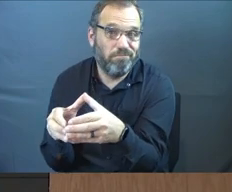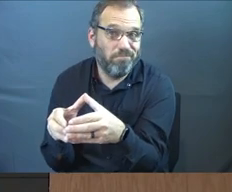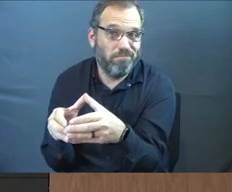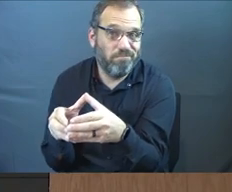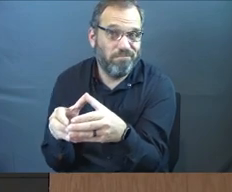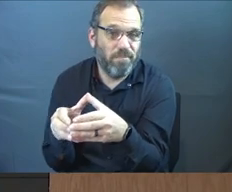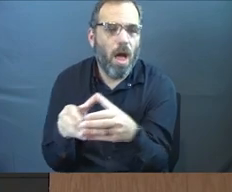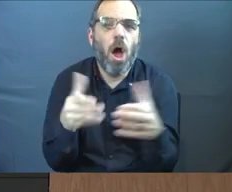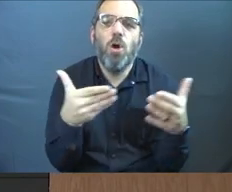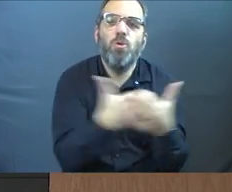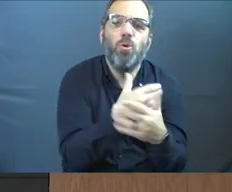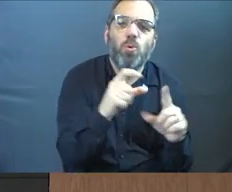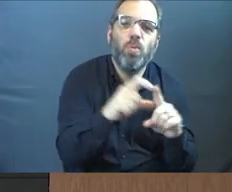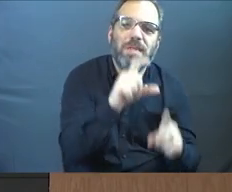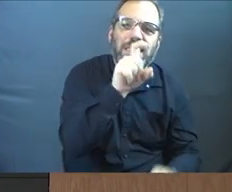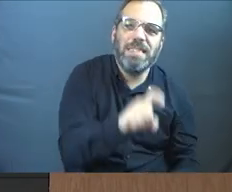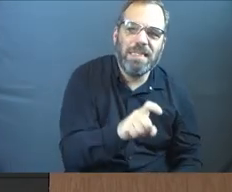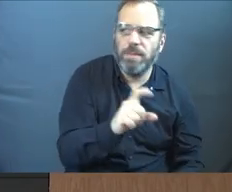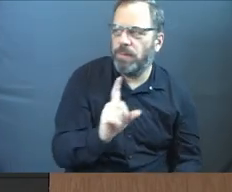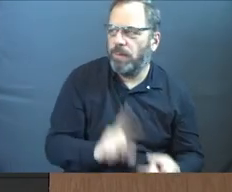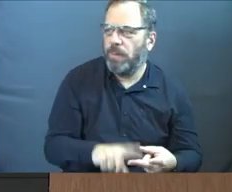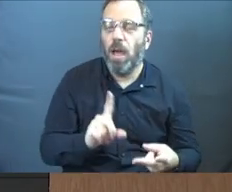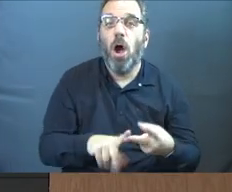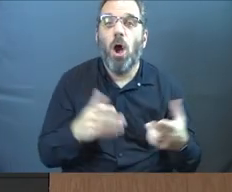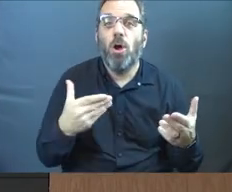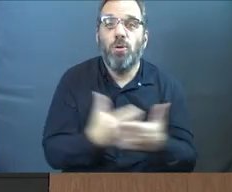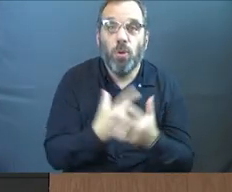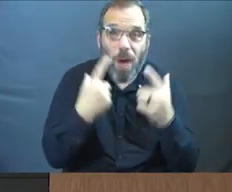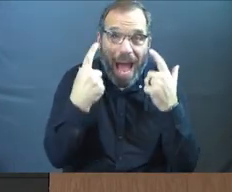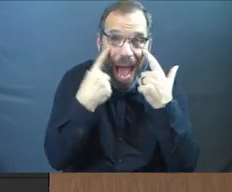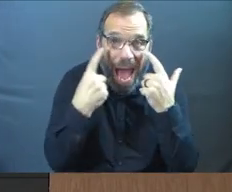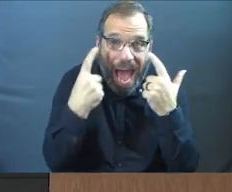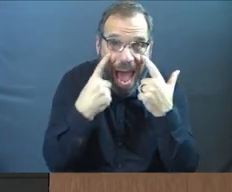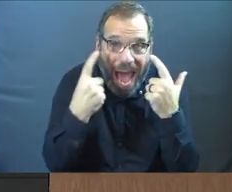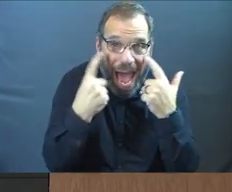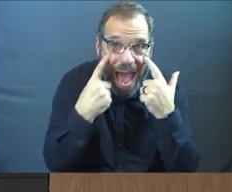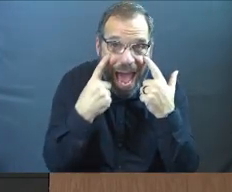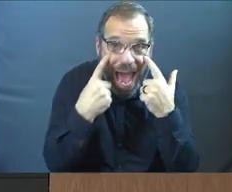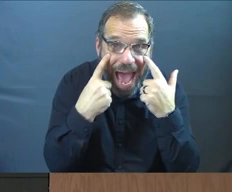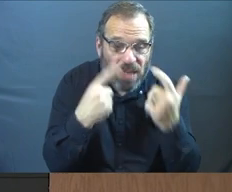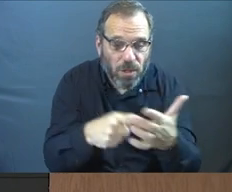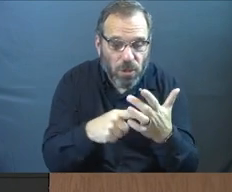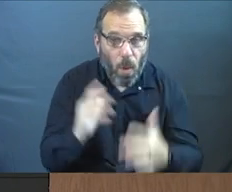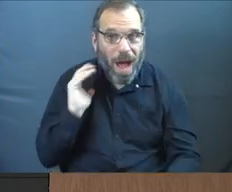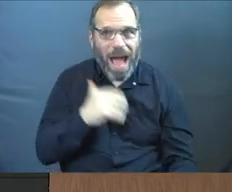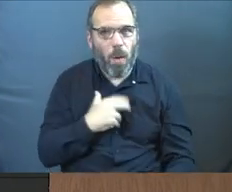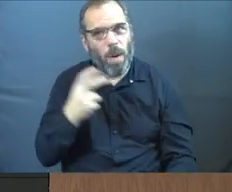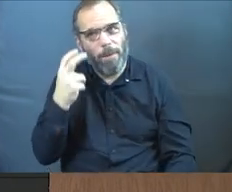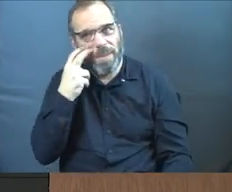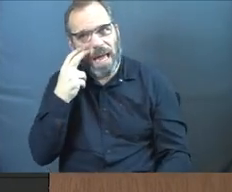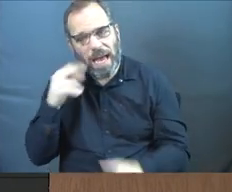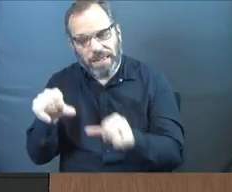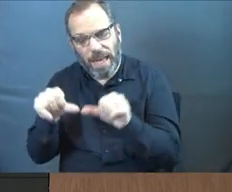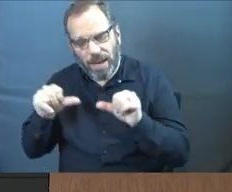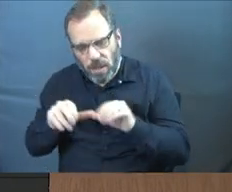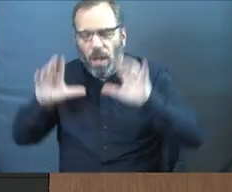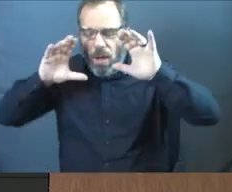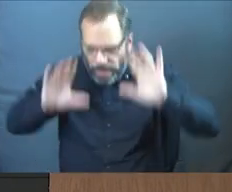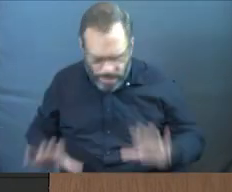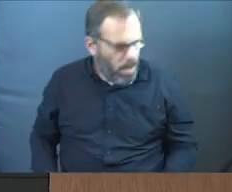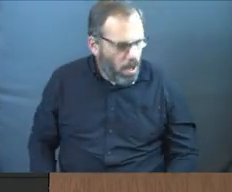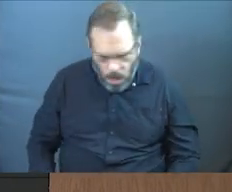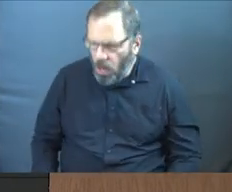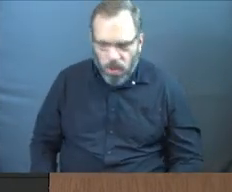We need new words. We also need new eyes to expose our blind spots. Okay.